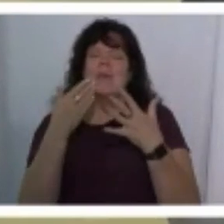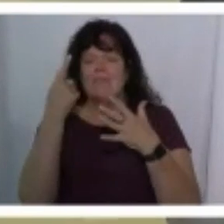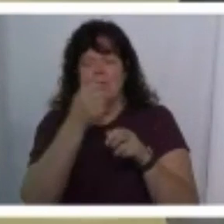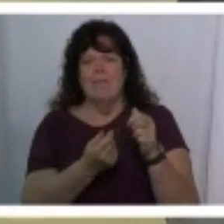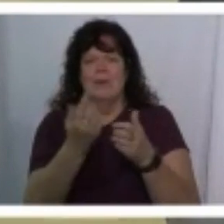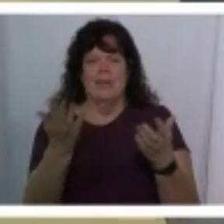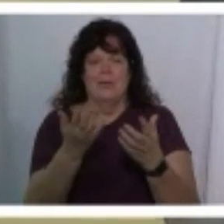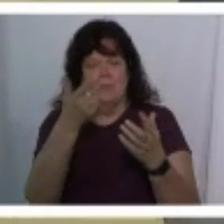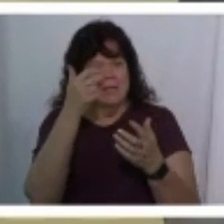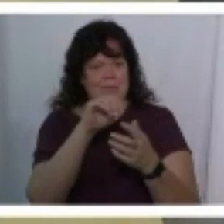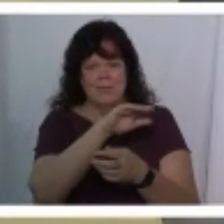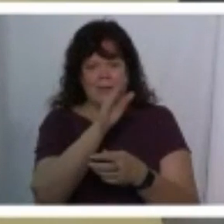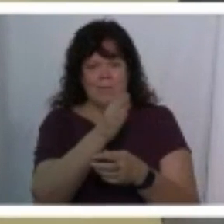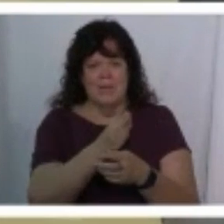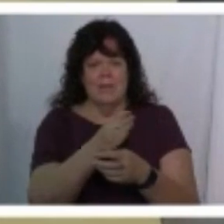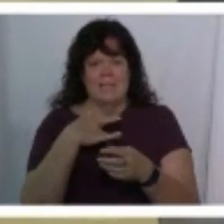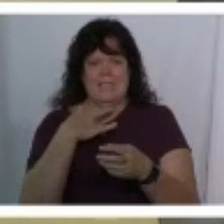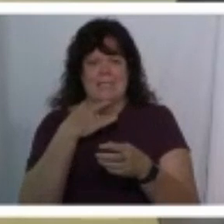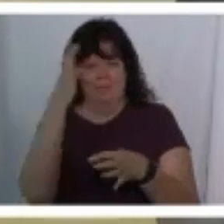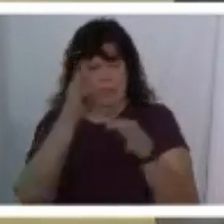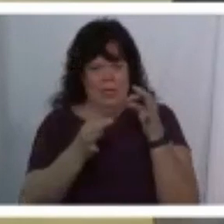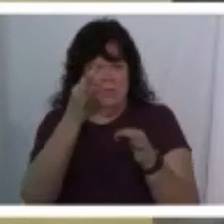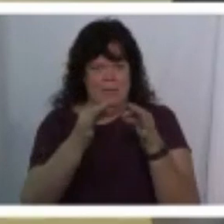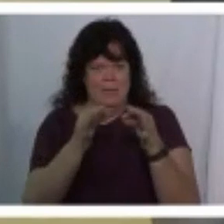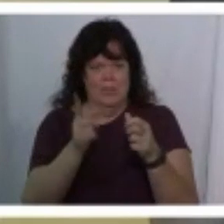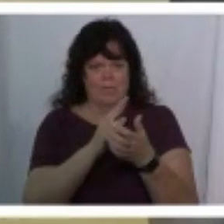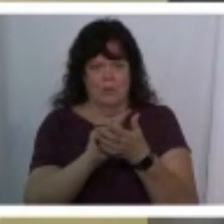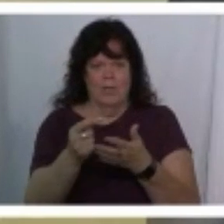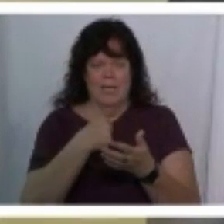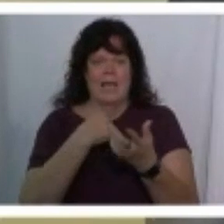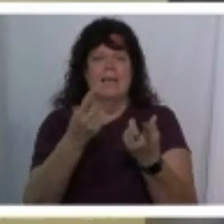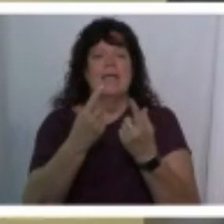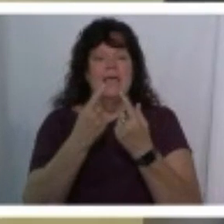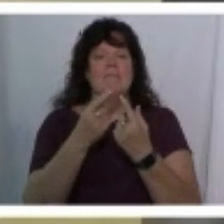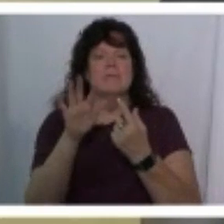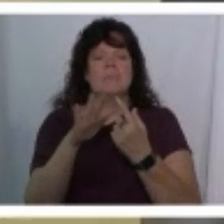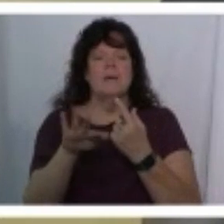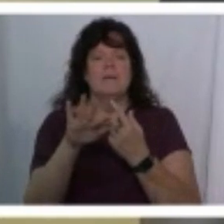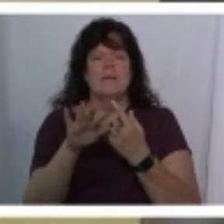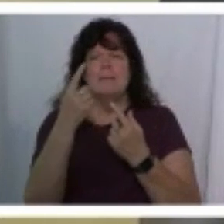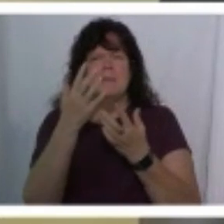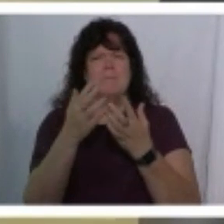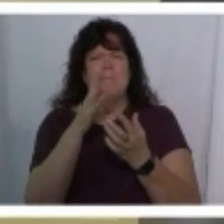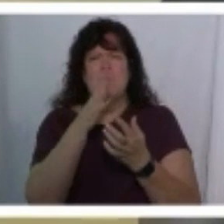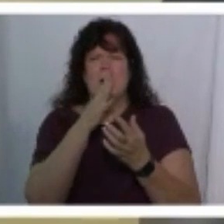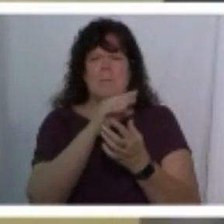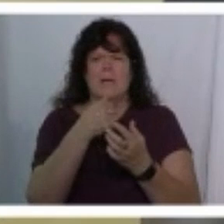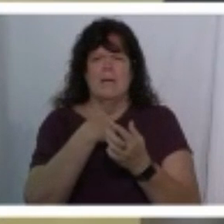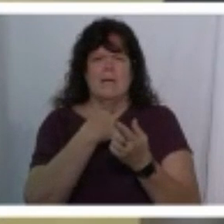there's never been a sense of judgment the first week i came here which was i think mom and i came